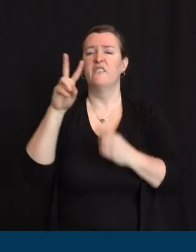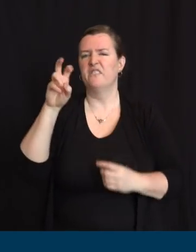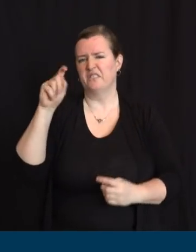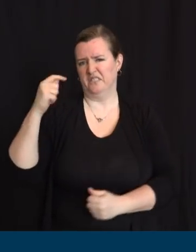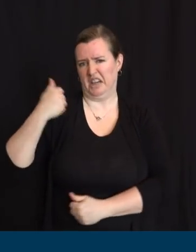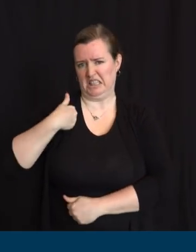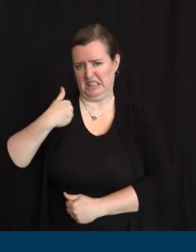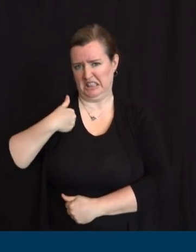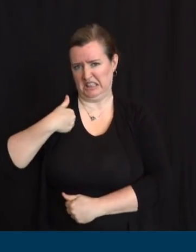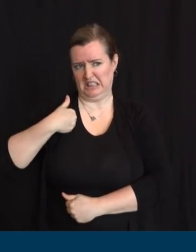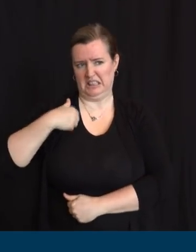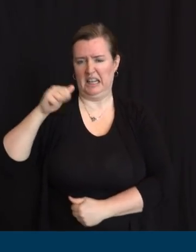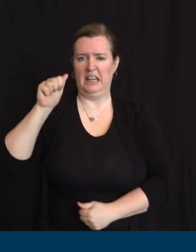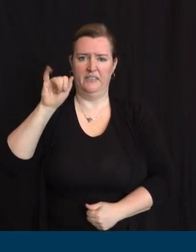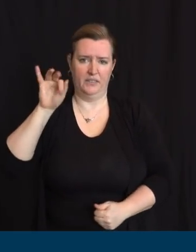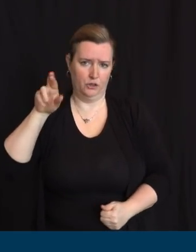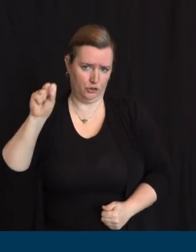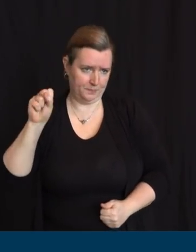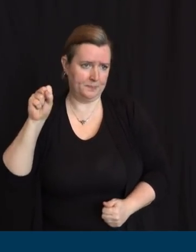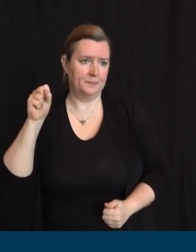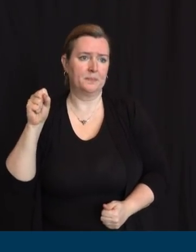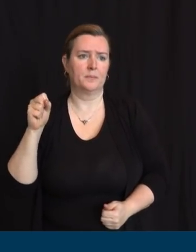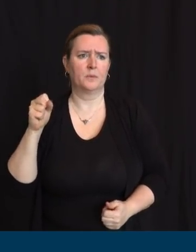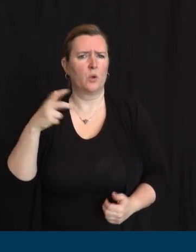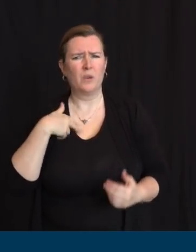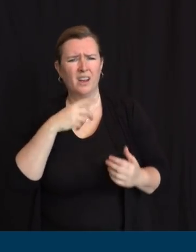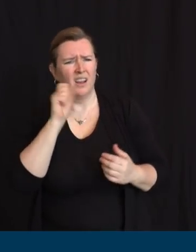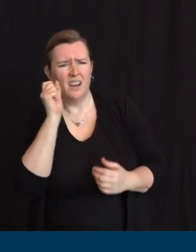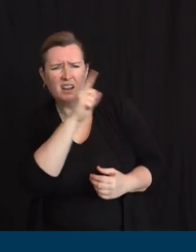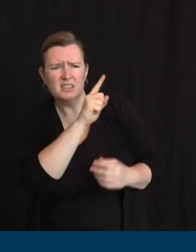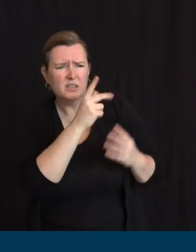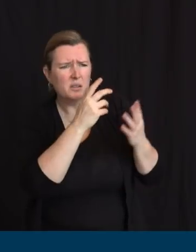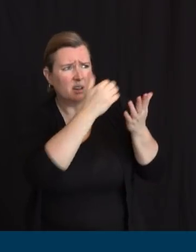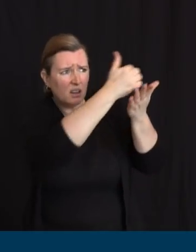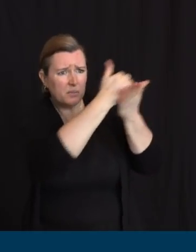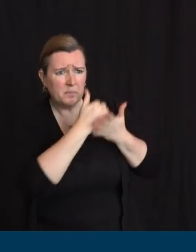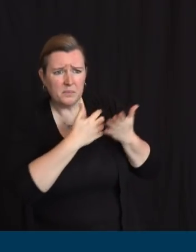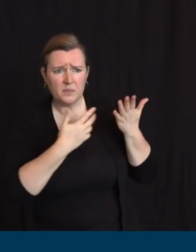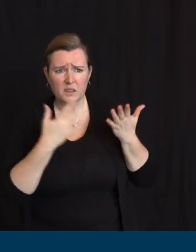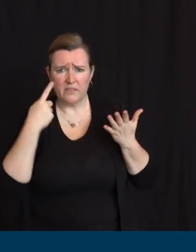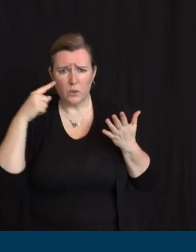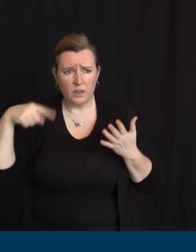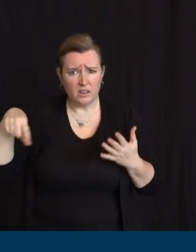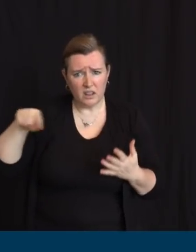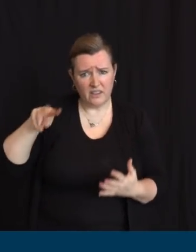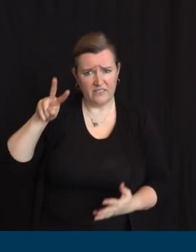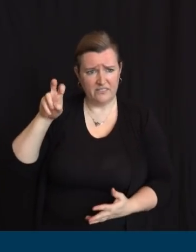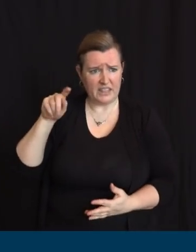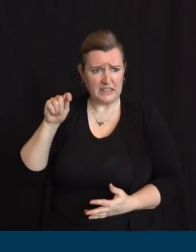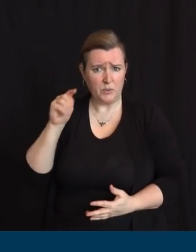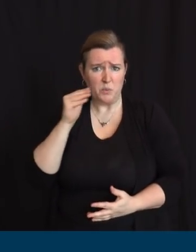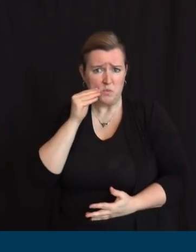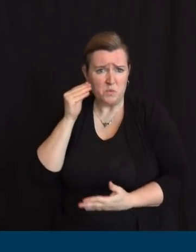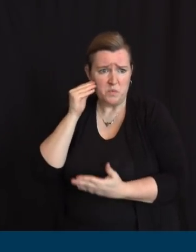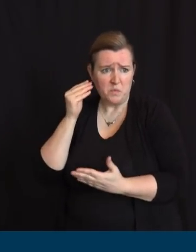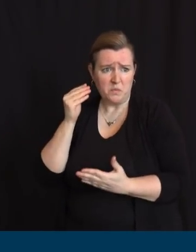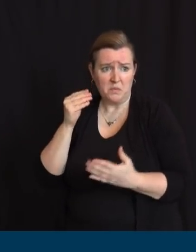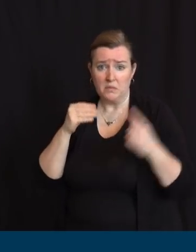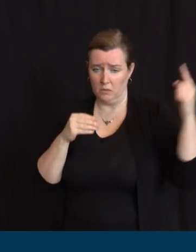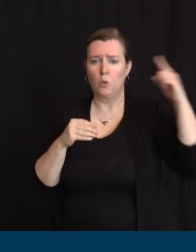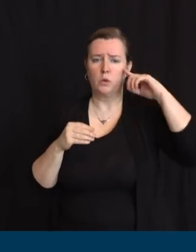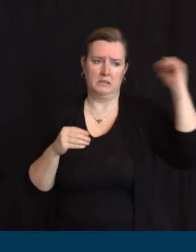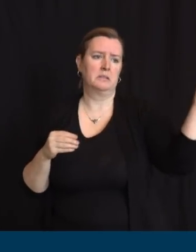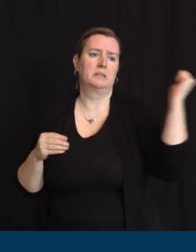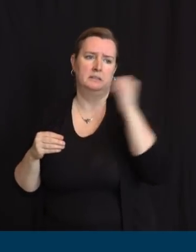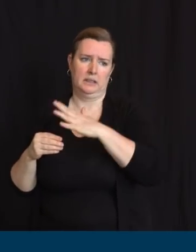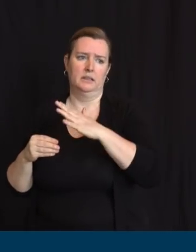additional federal assistance for our veterans' homes and who will send an additional 90 nurses from the department,